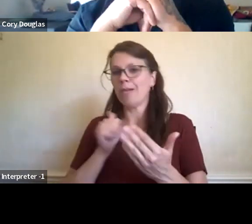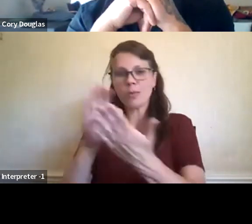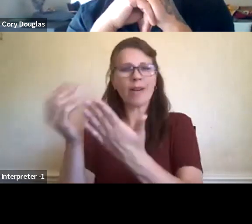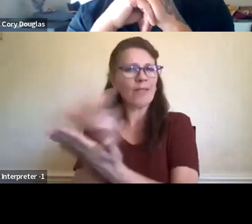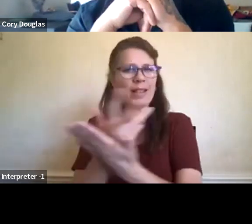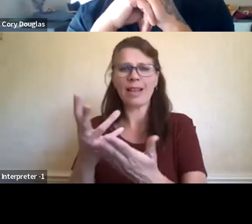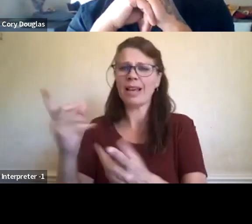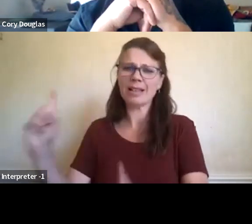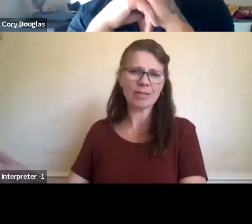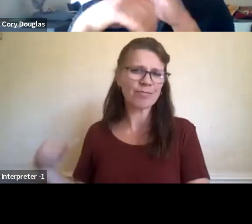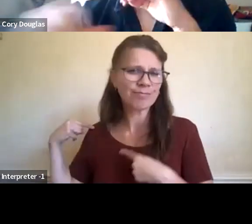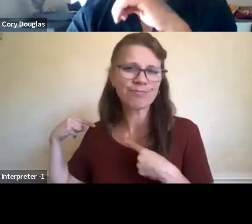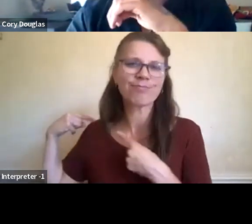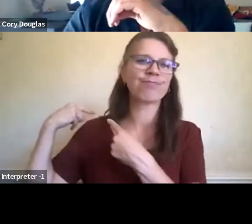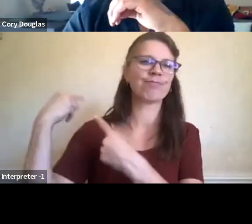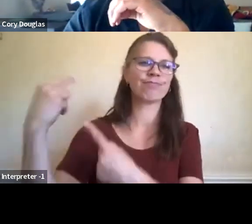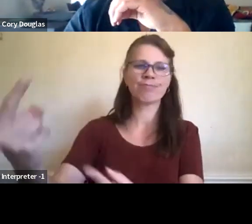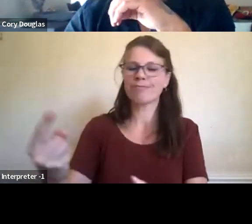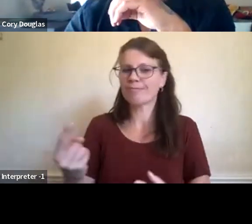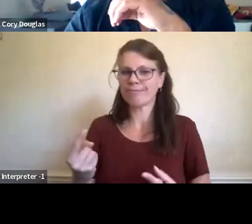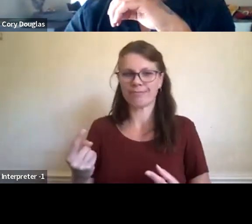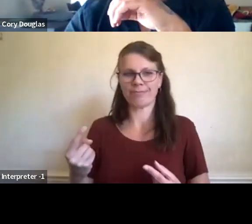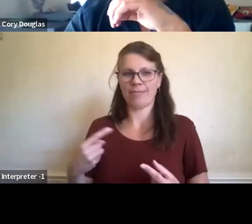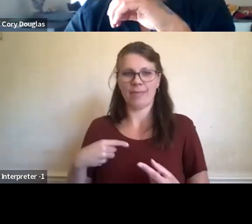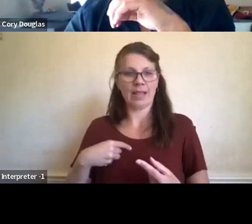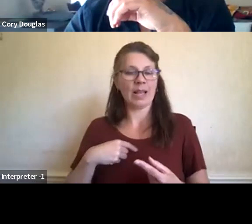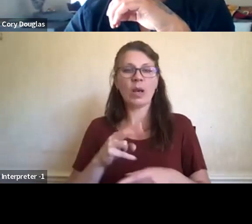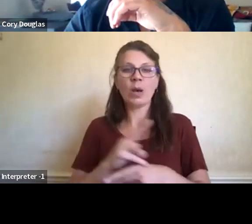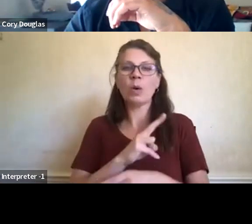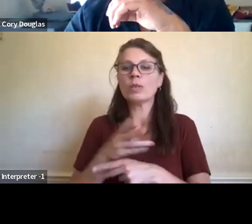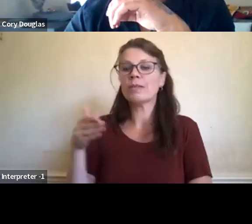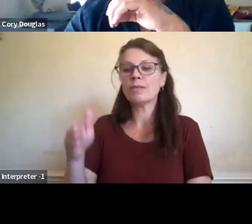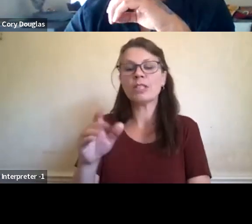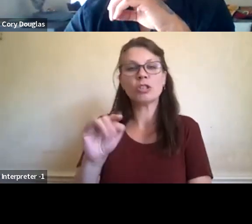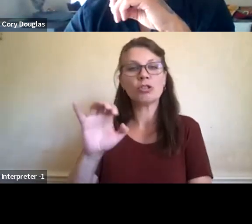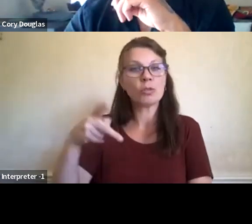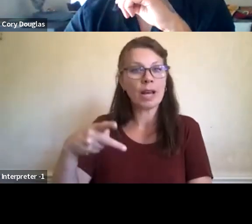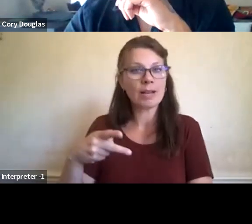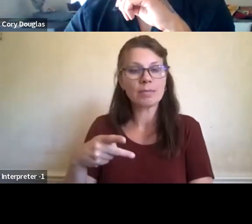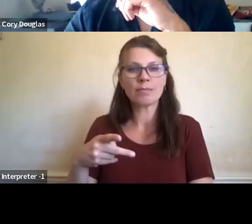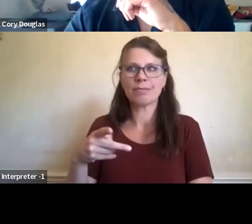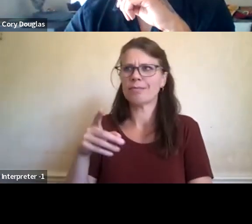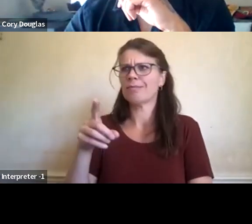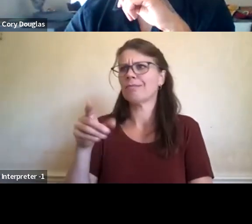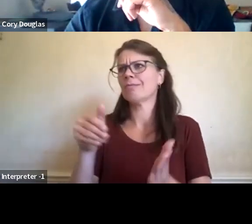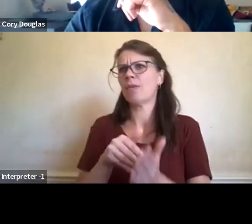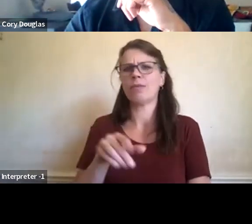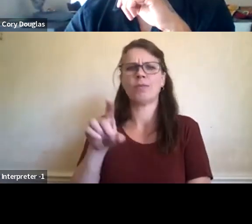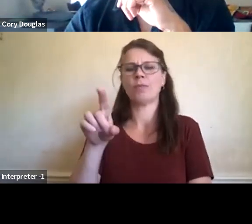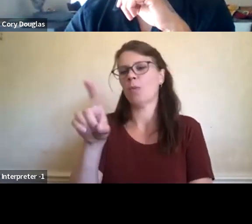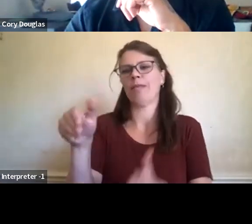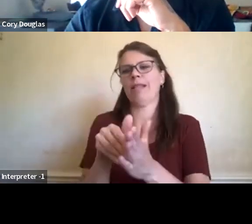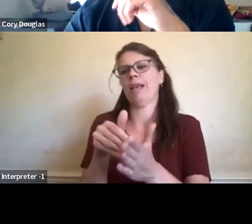know, we've, we have fish weirs, fish traps that are thousands of years old. We have clam gardens